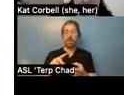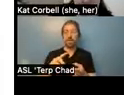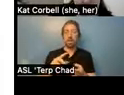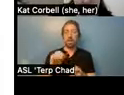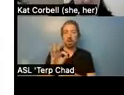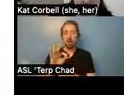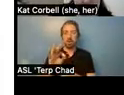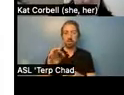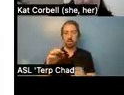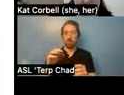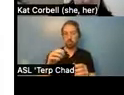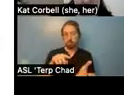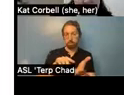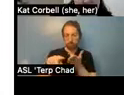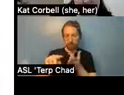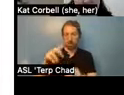1981.